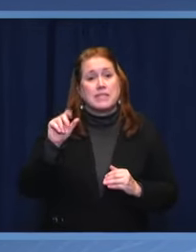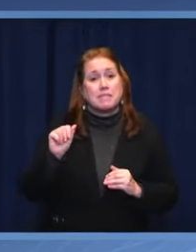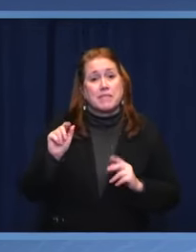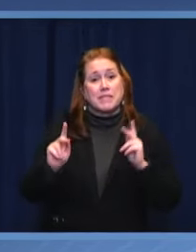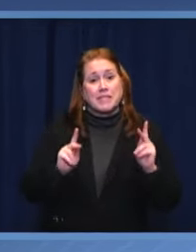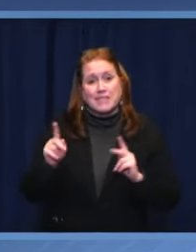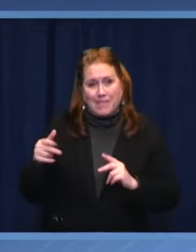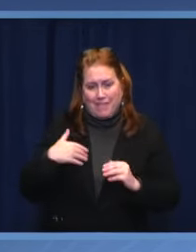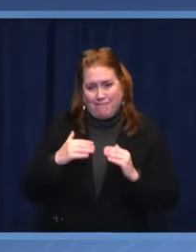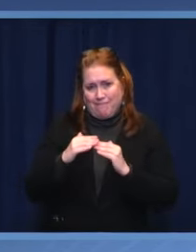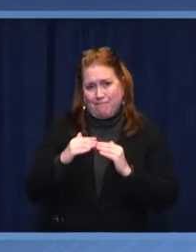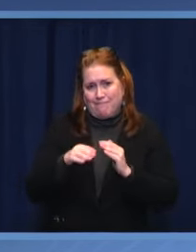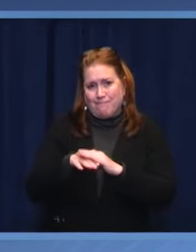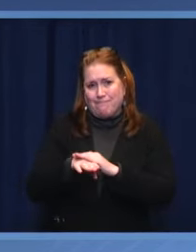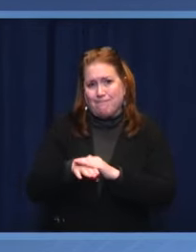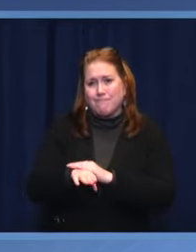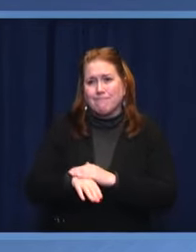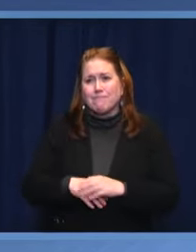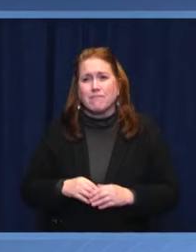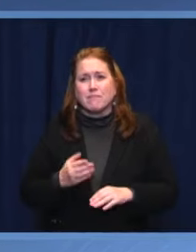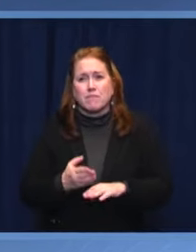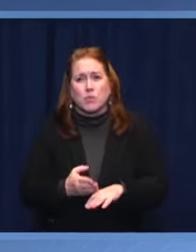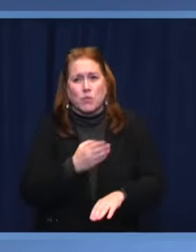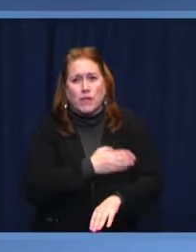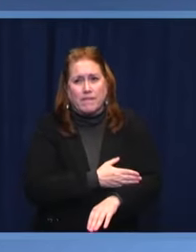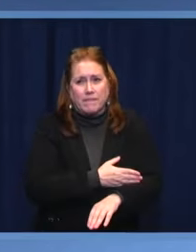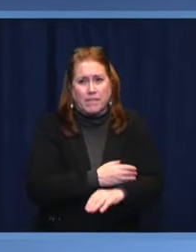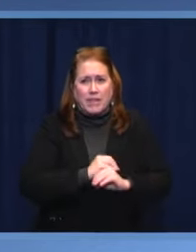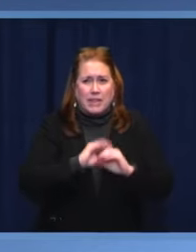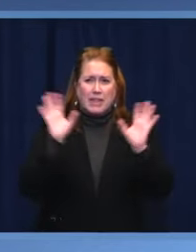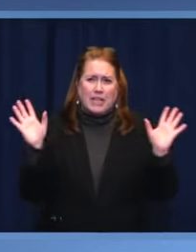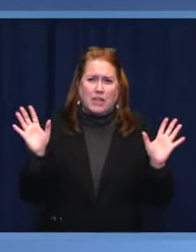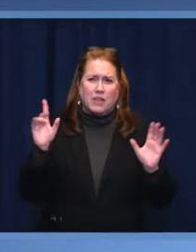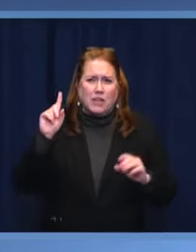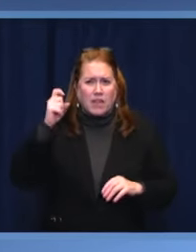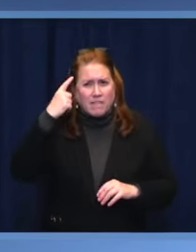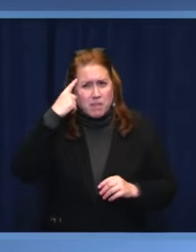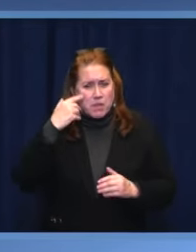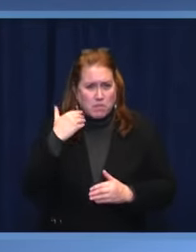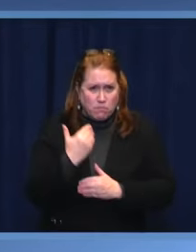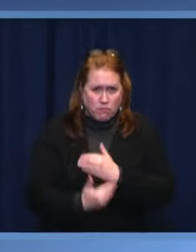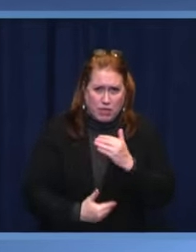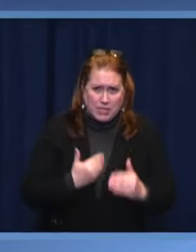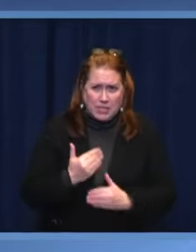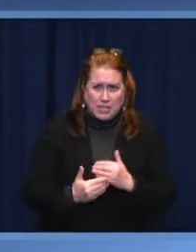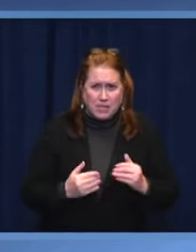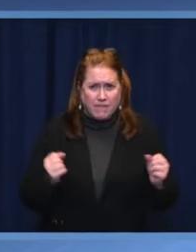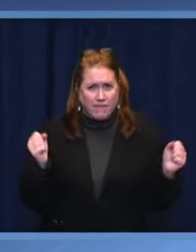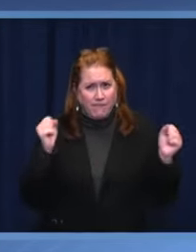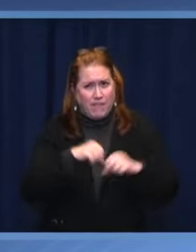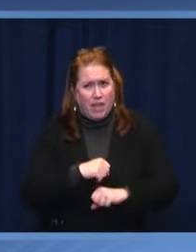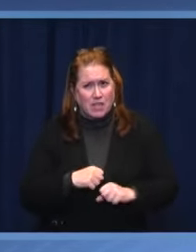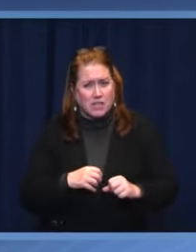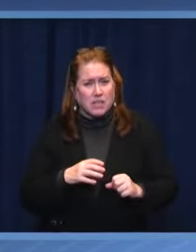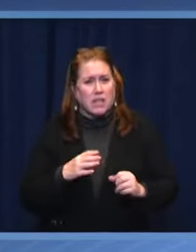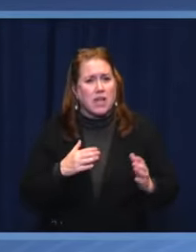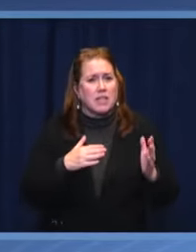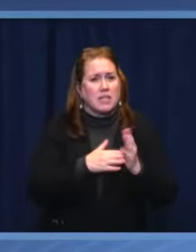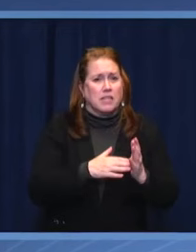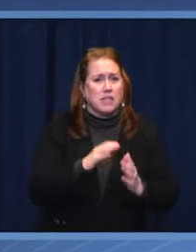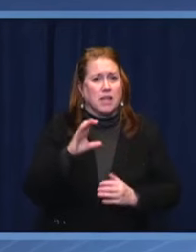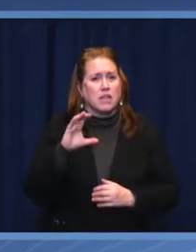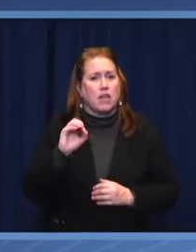well as to improve transparency processes and combat corruption. Ecuador